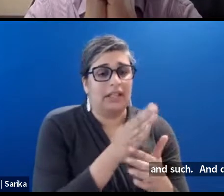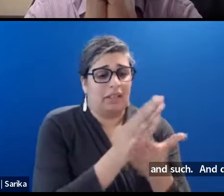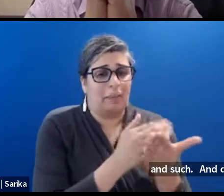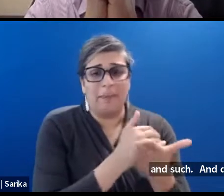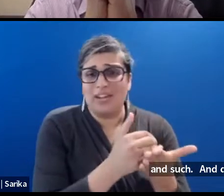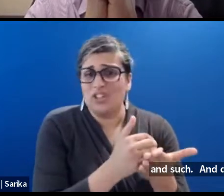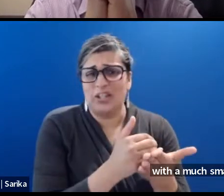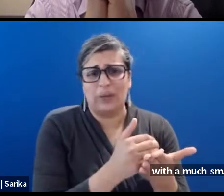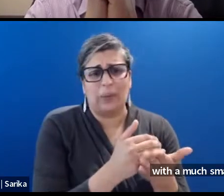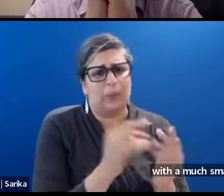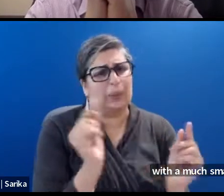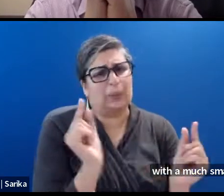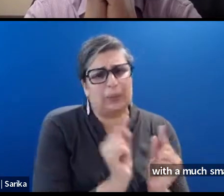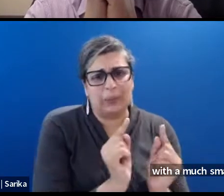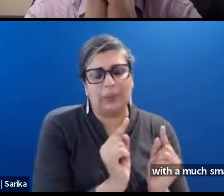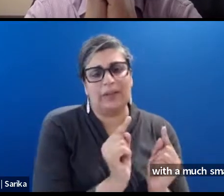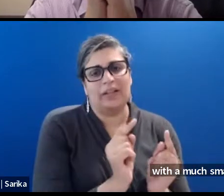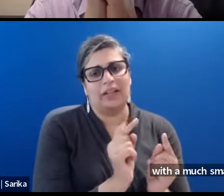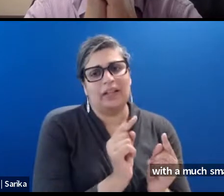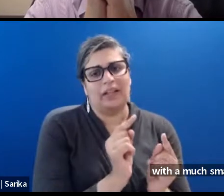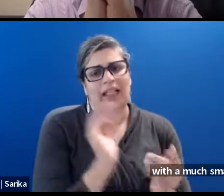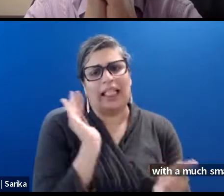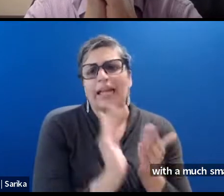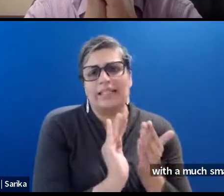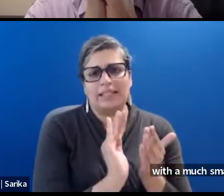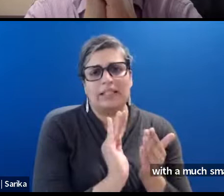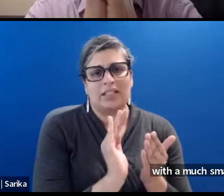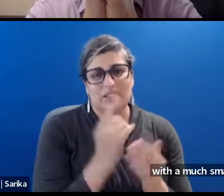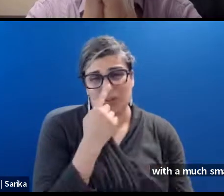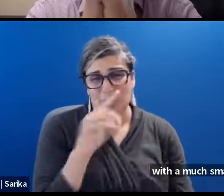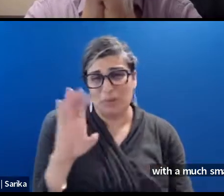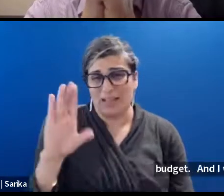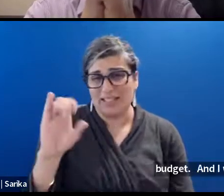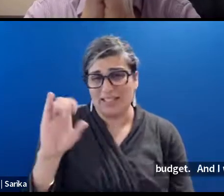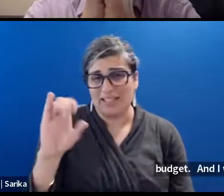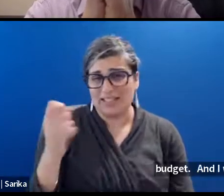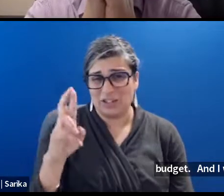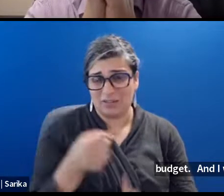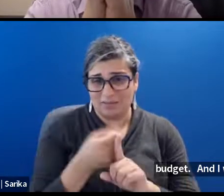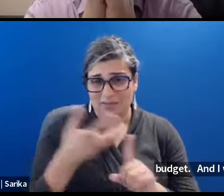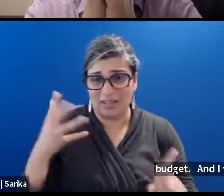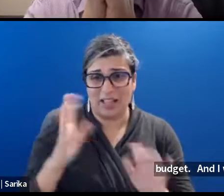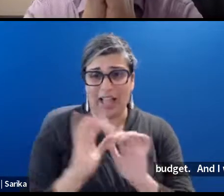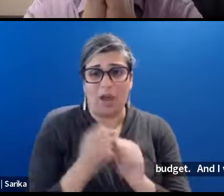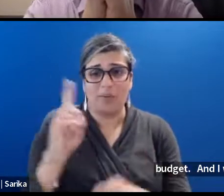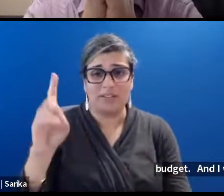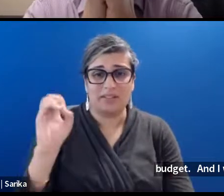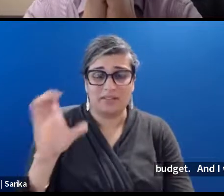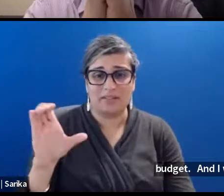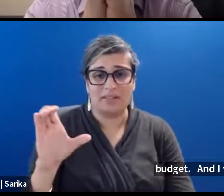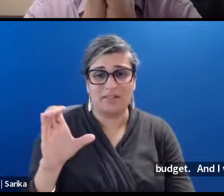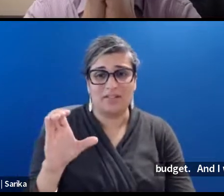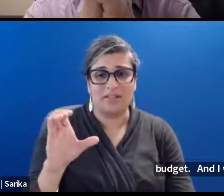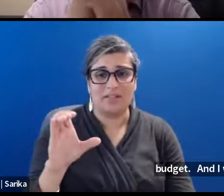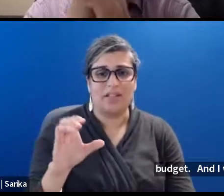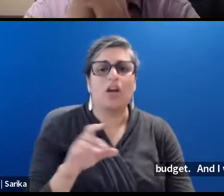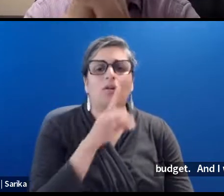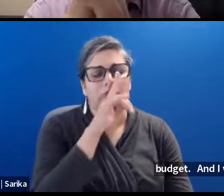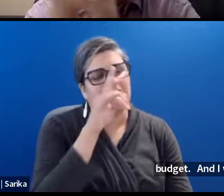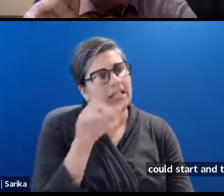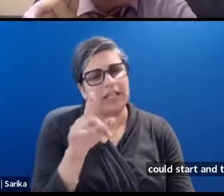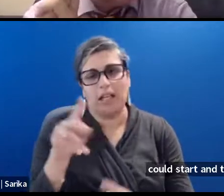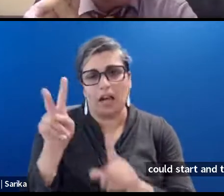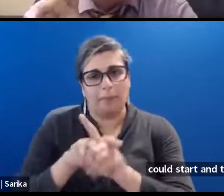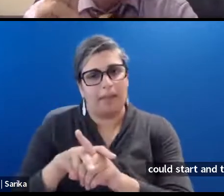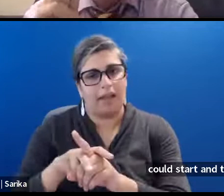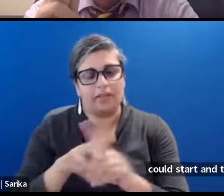And. was wondering. Caesar. If you could start and talk about. How documentaries in a really practical sense. Have